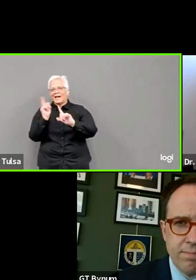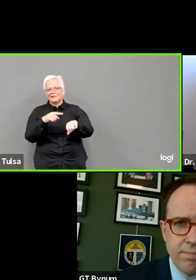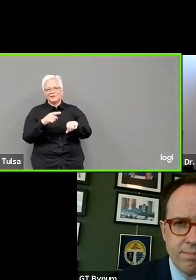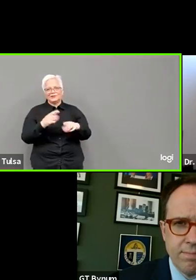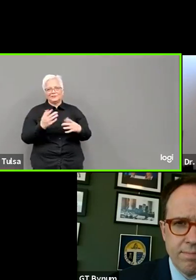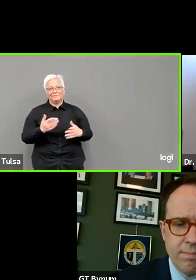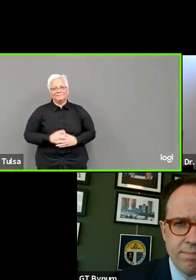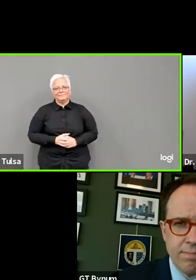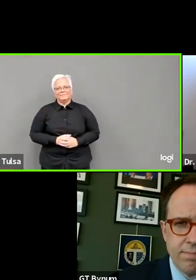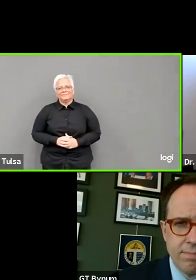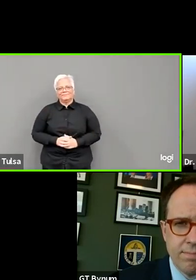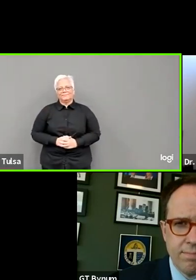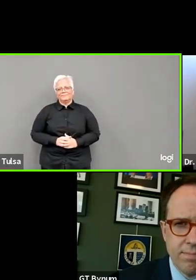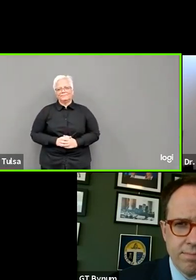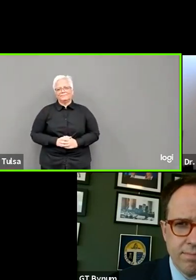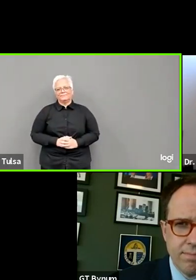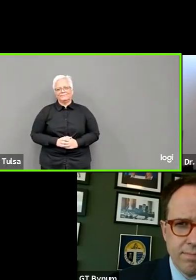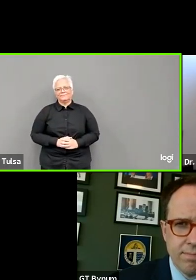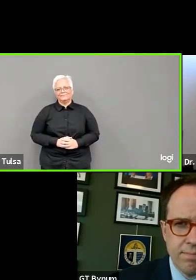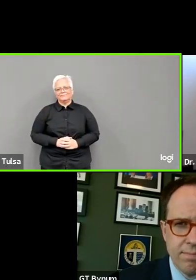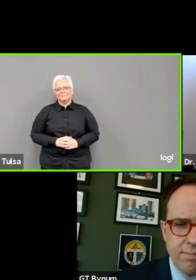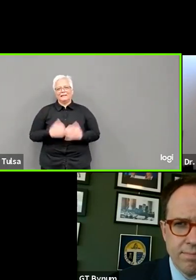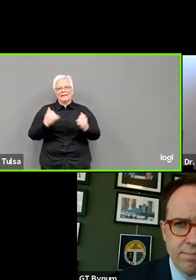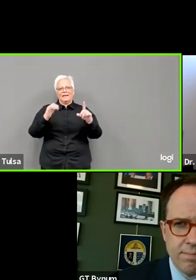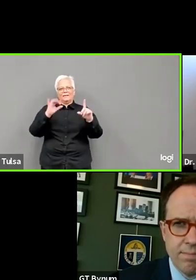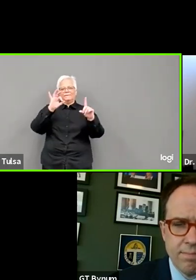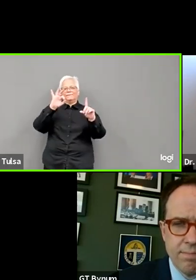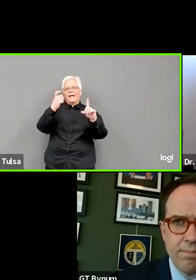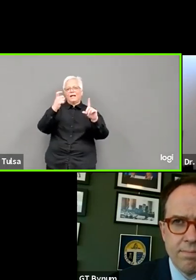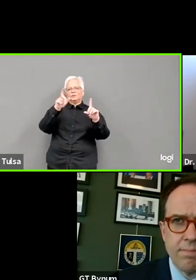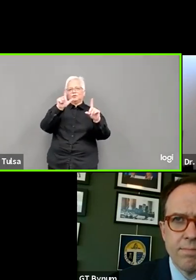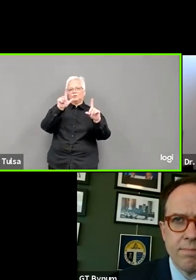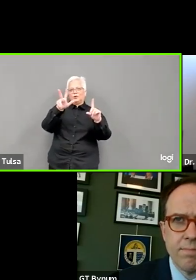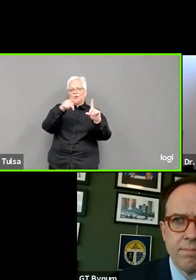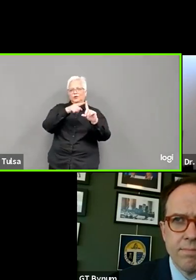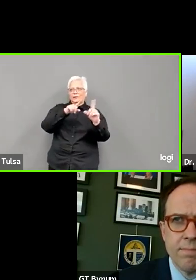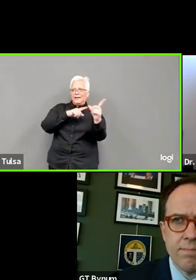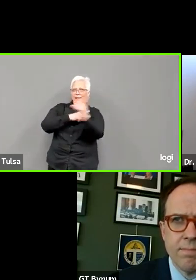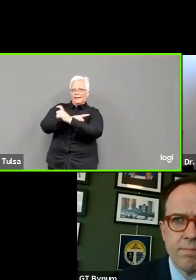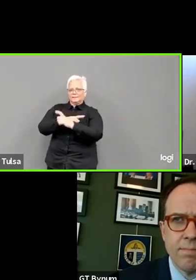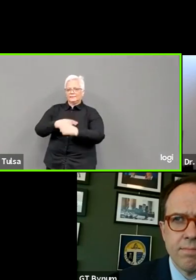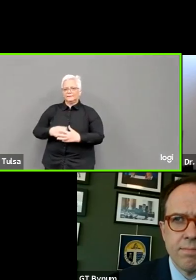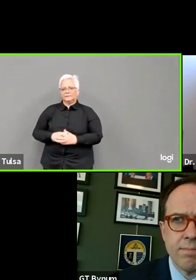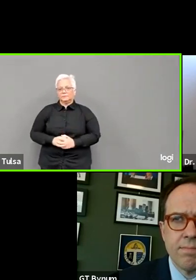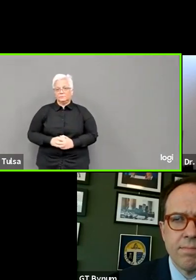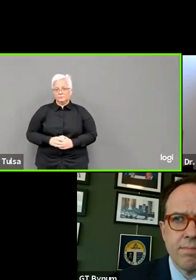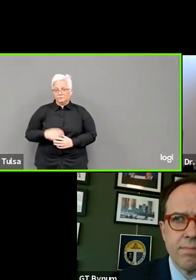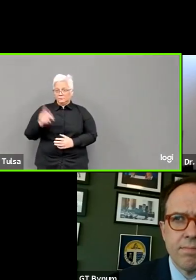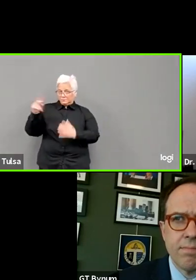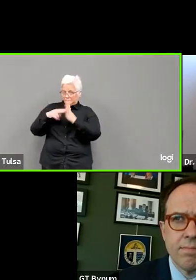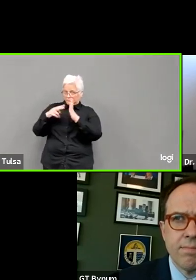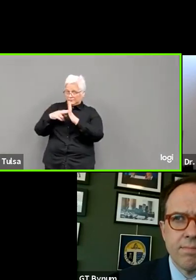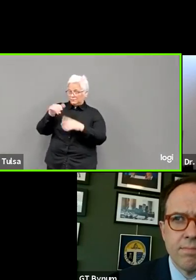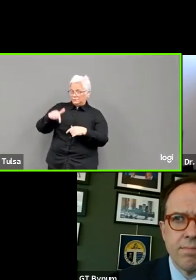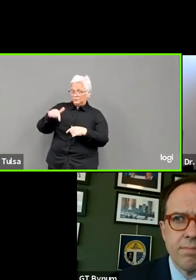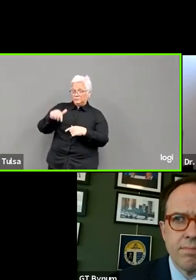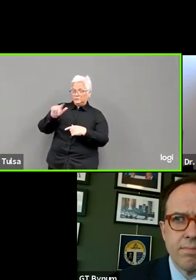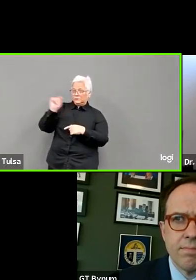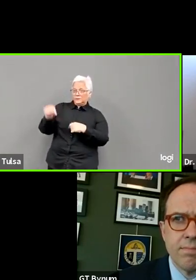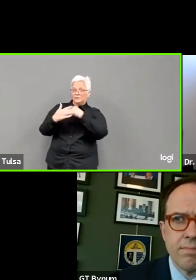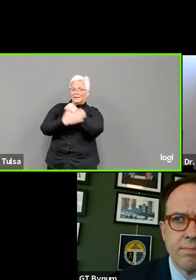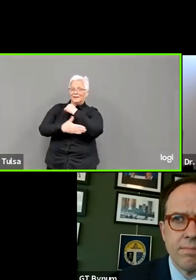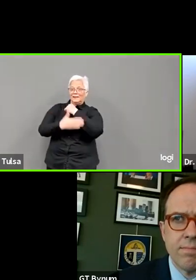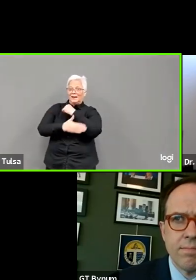from Fox 23. First part of the question, is Tulsa County getting any of the state's first doses